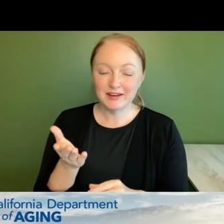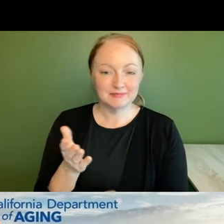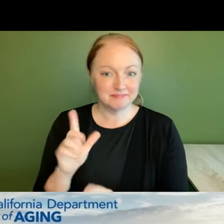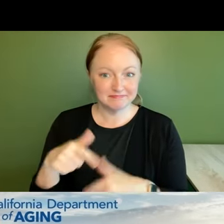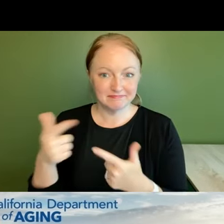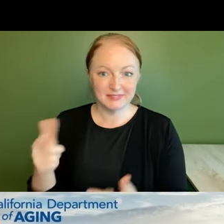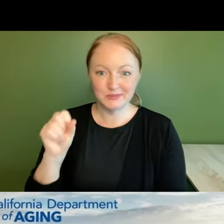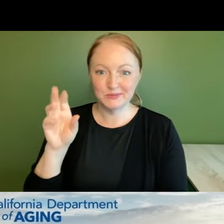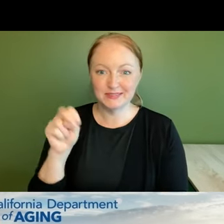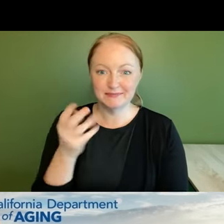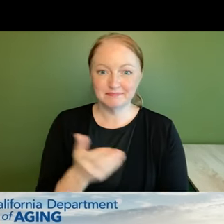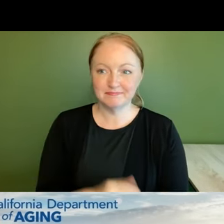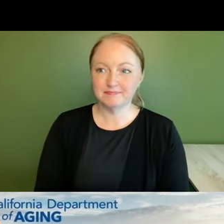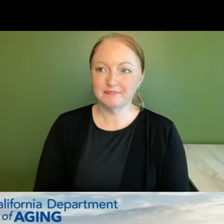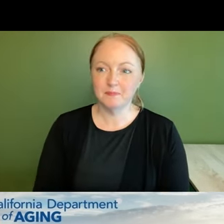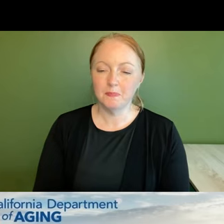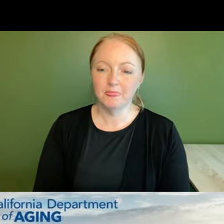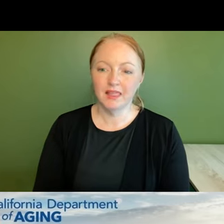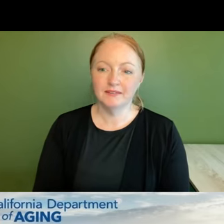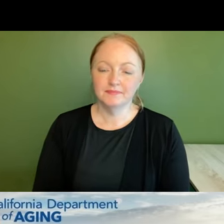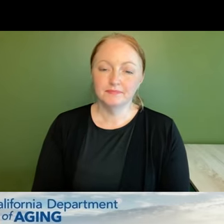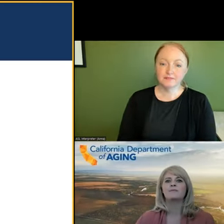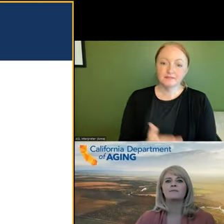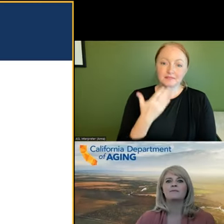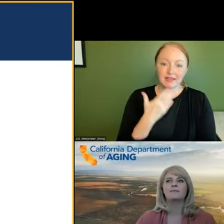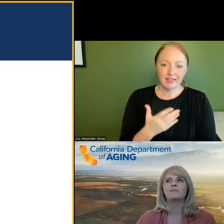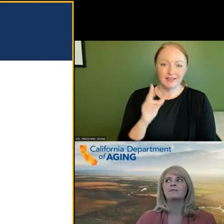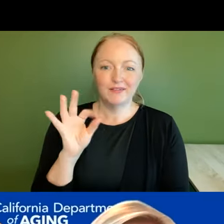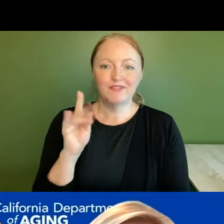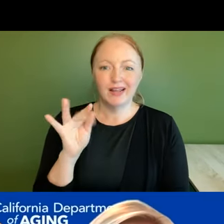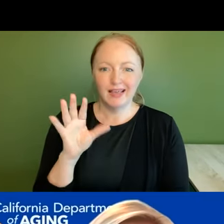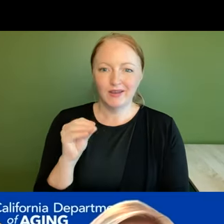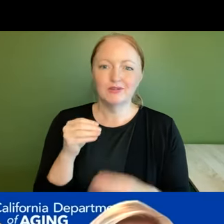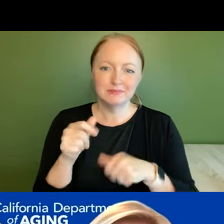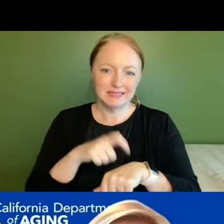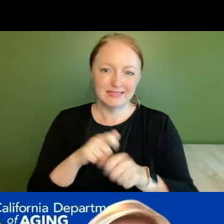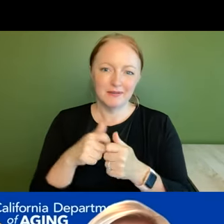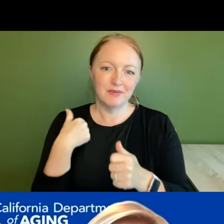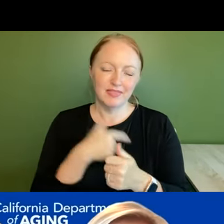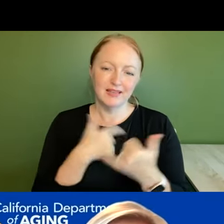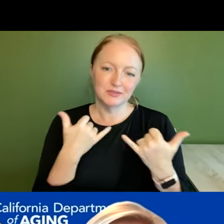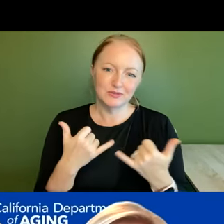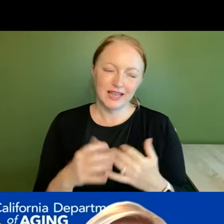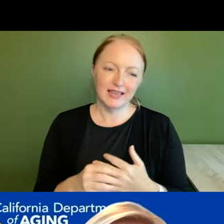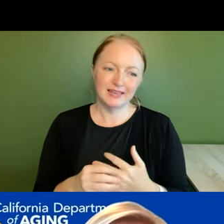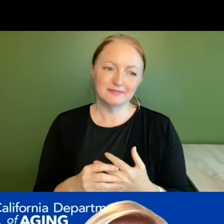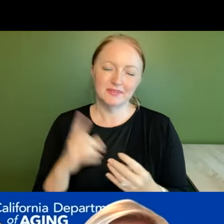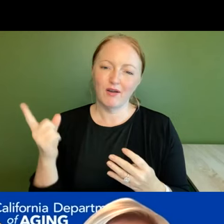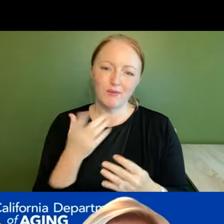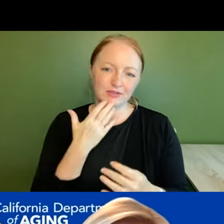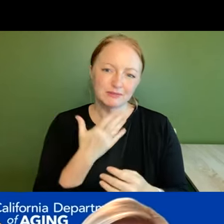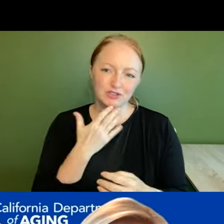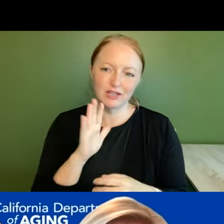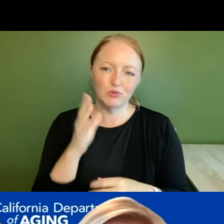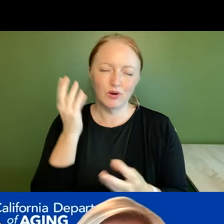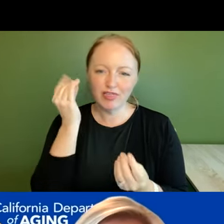over to you susan great thank thank you fernando for spending time with us today and i always appreciate your